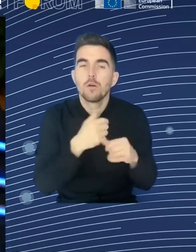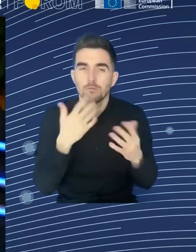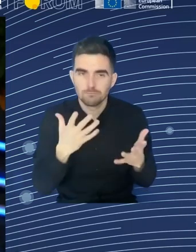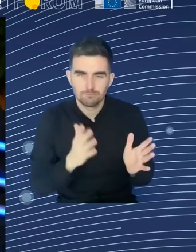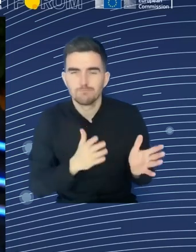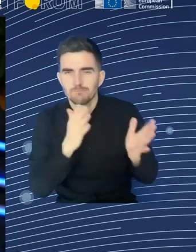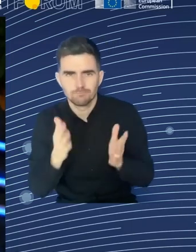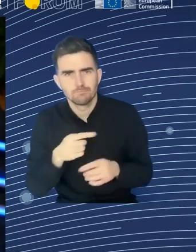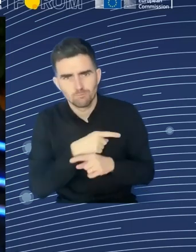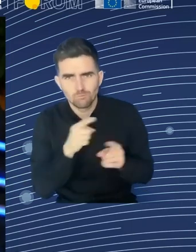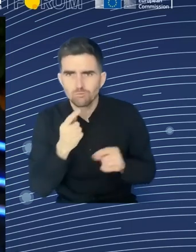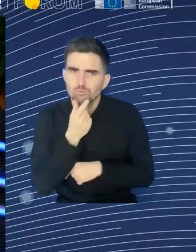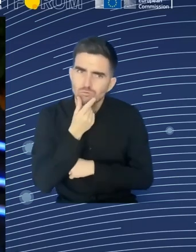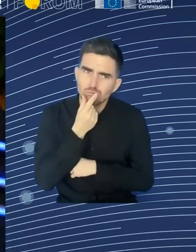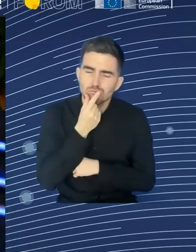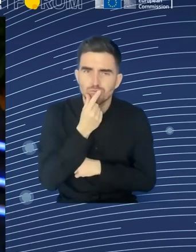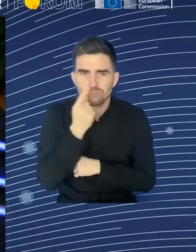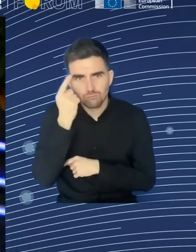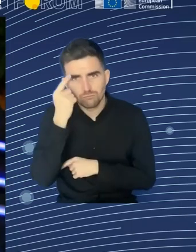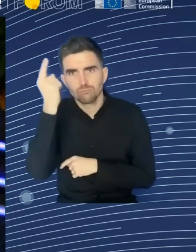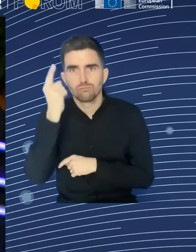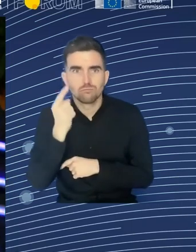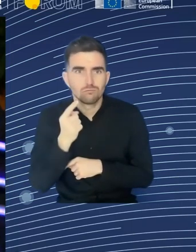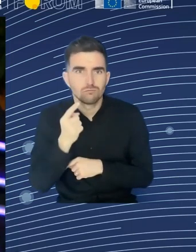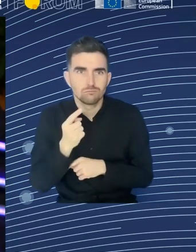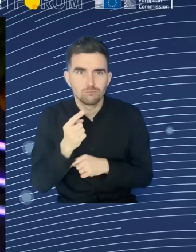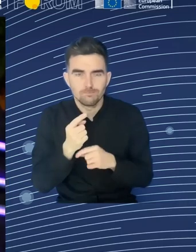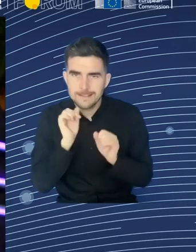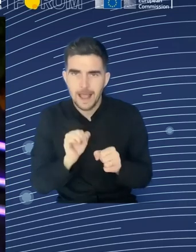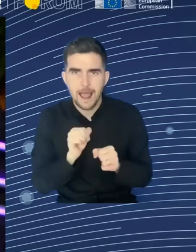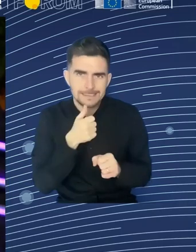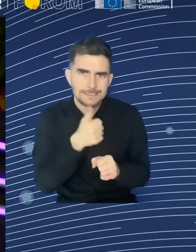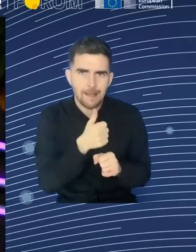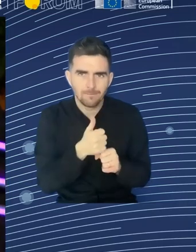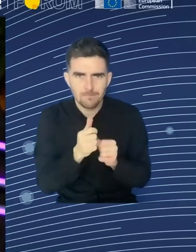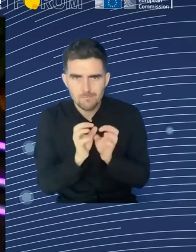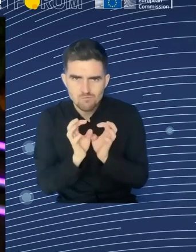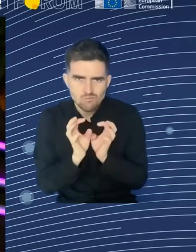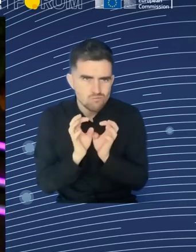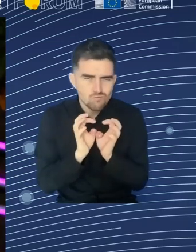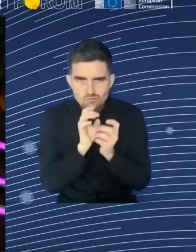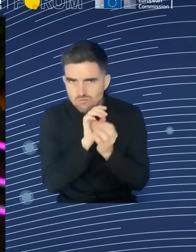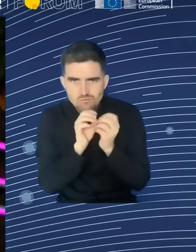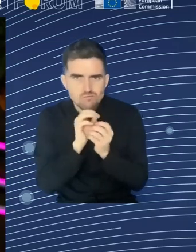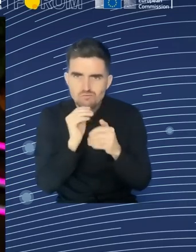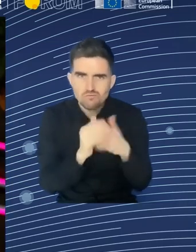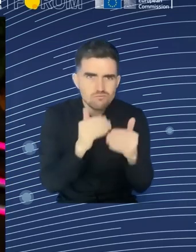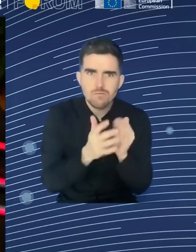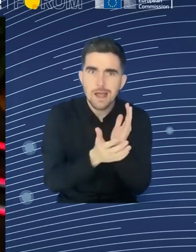contributions. And at the end of the day, we really need to have this balance between what is paid and what is